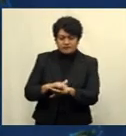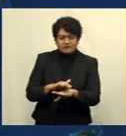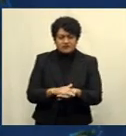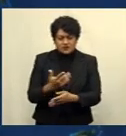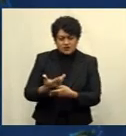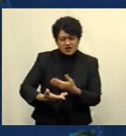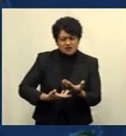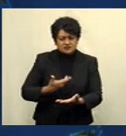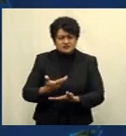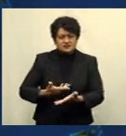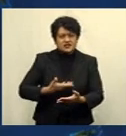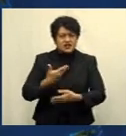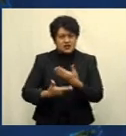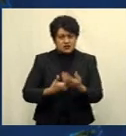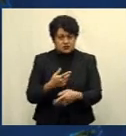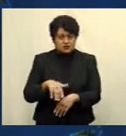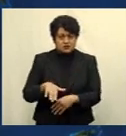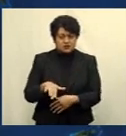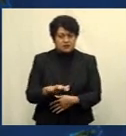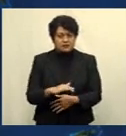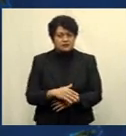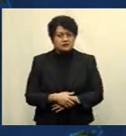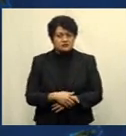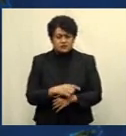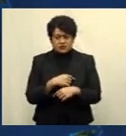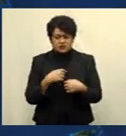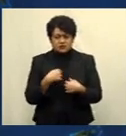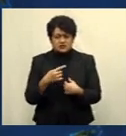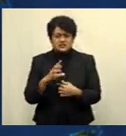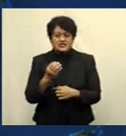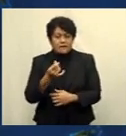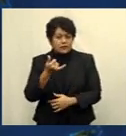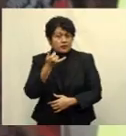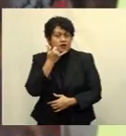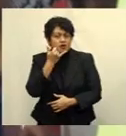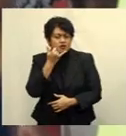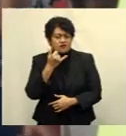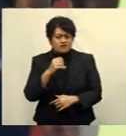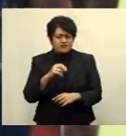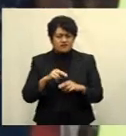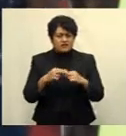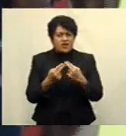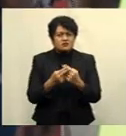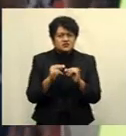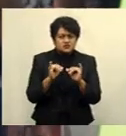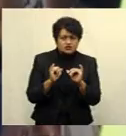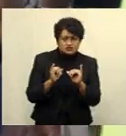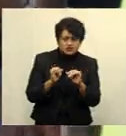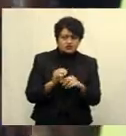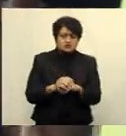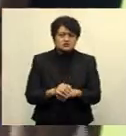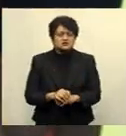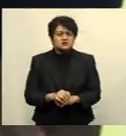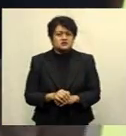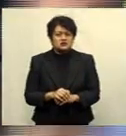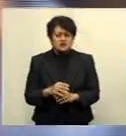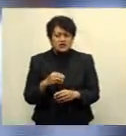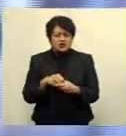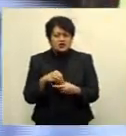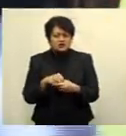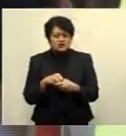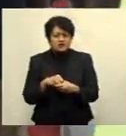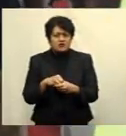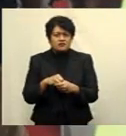we are receiving calls for relationship and family-related issues. And that also involves gender-based